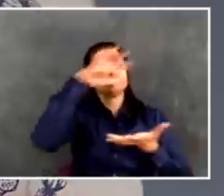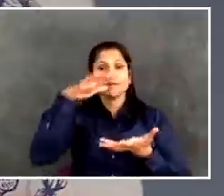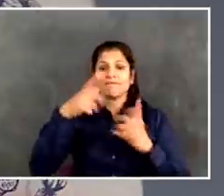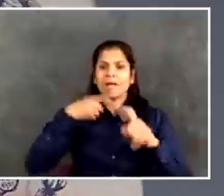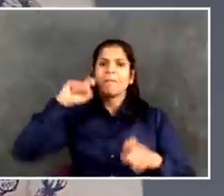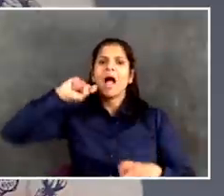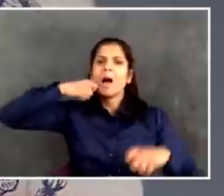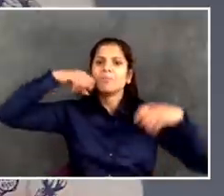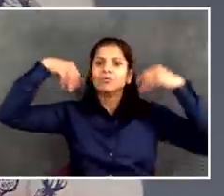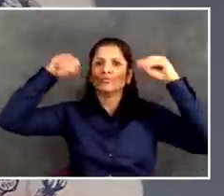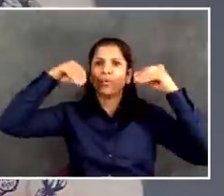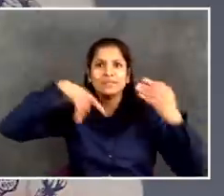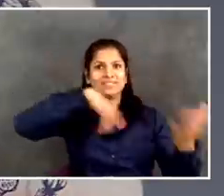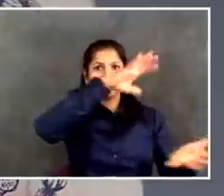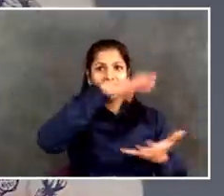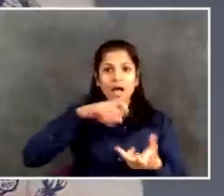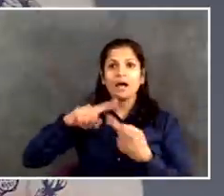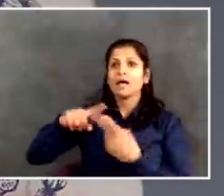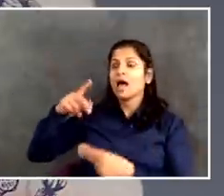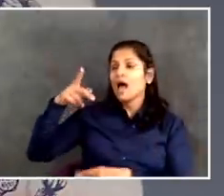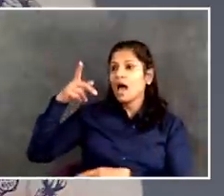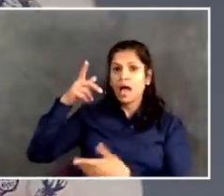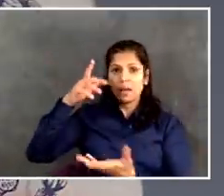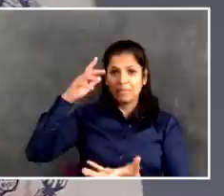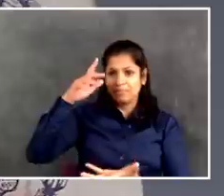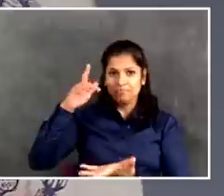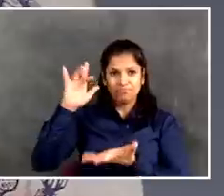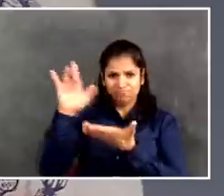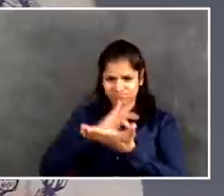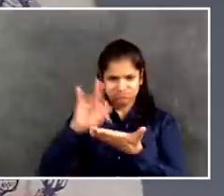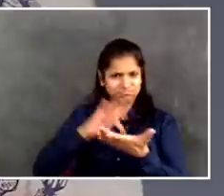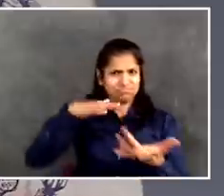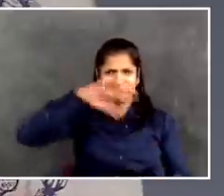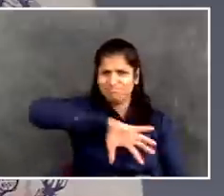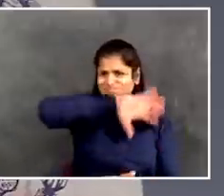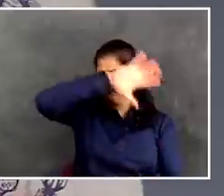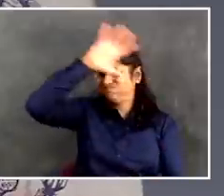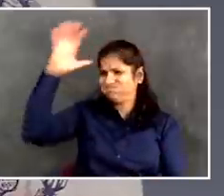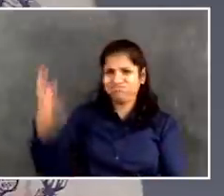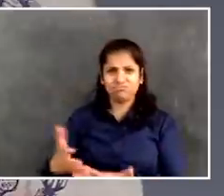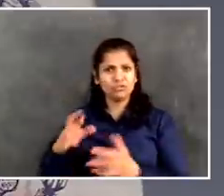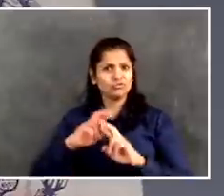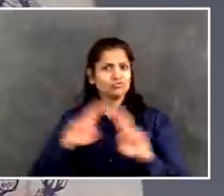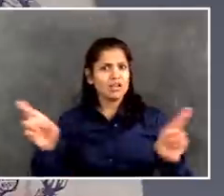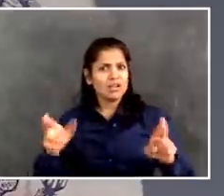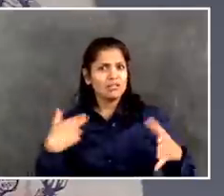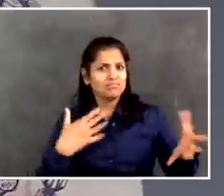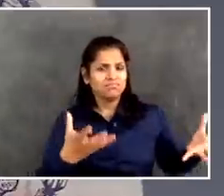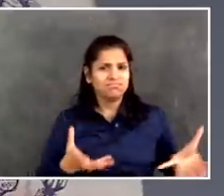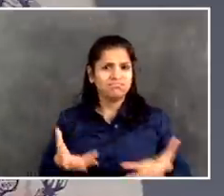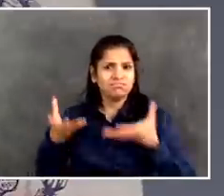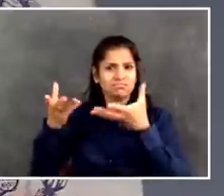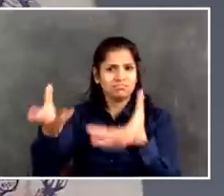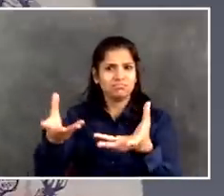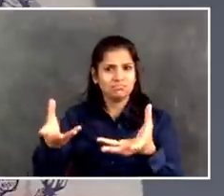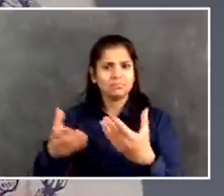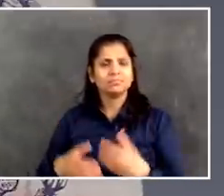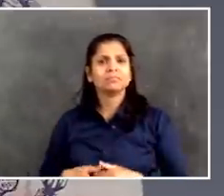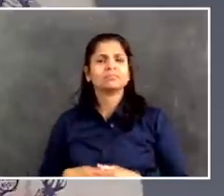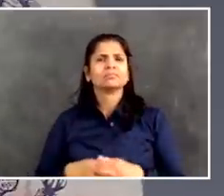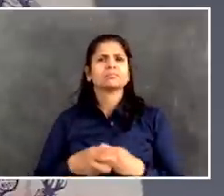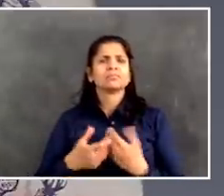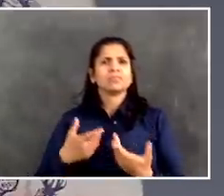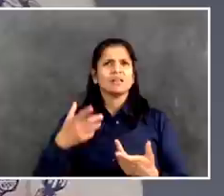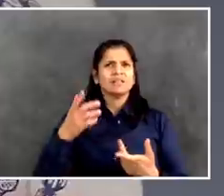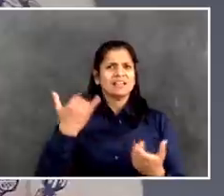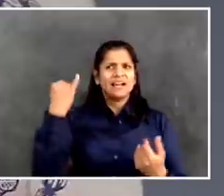families communities who need a device and have not reported in that they need a device. And so if anyone